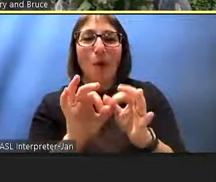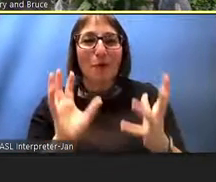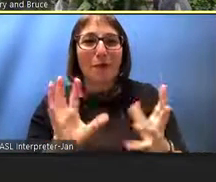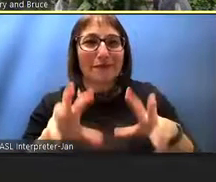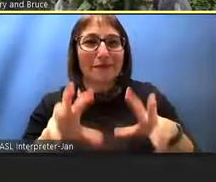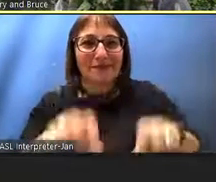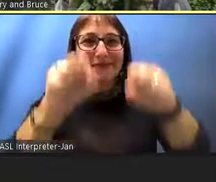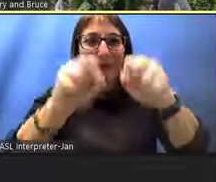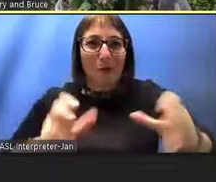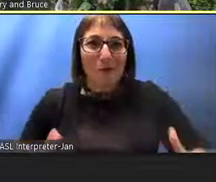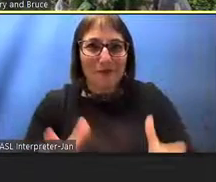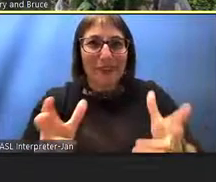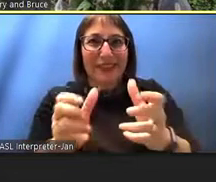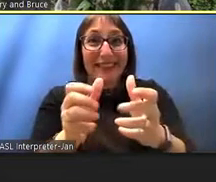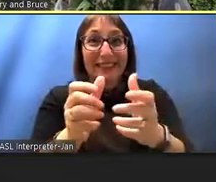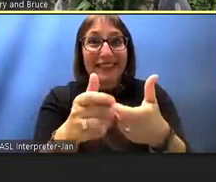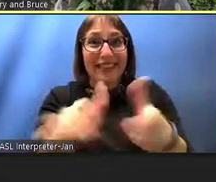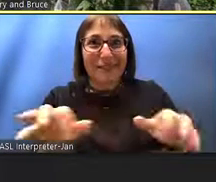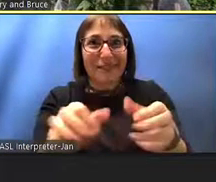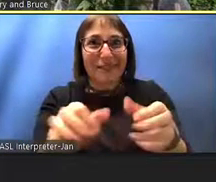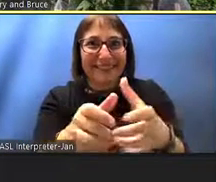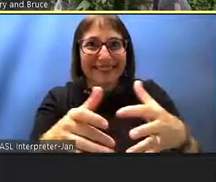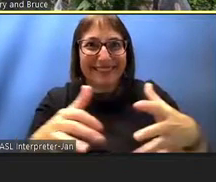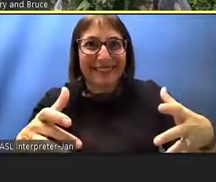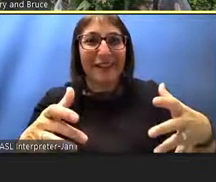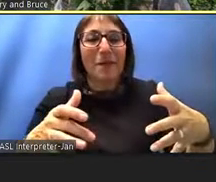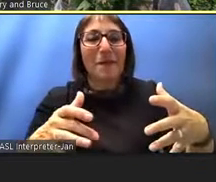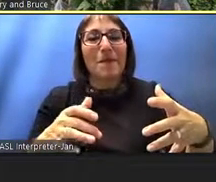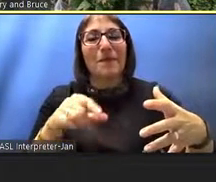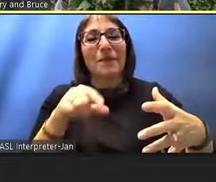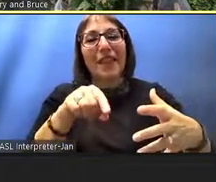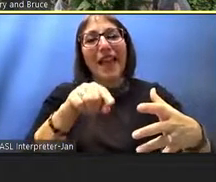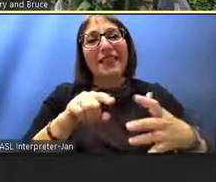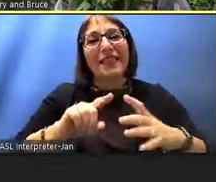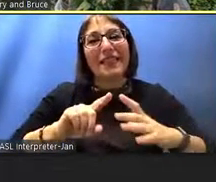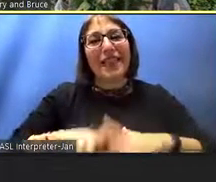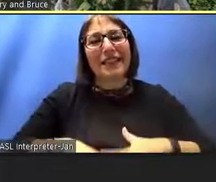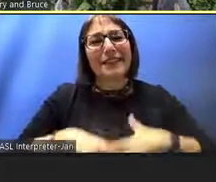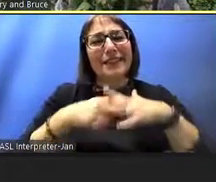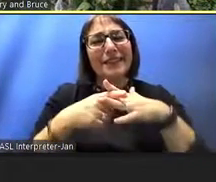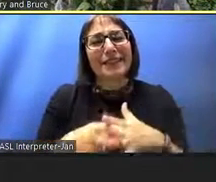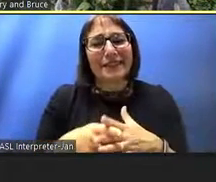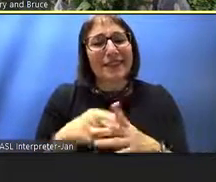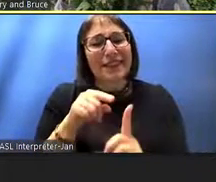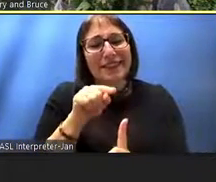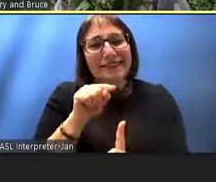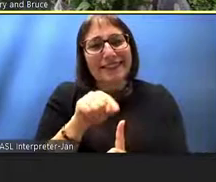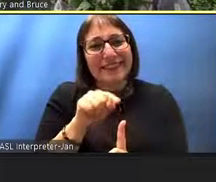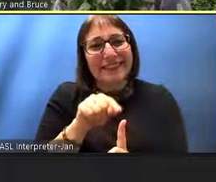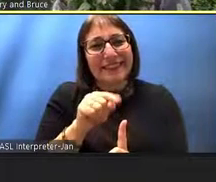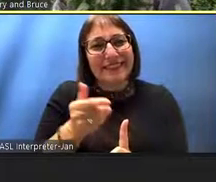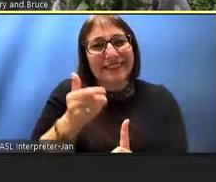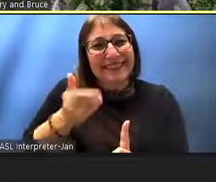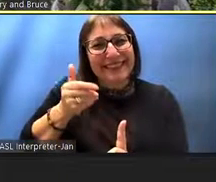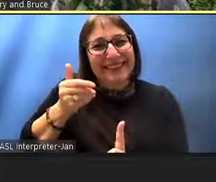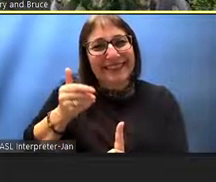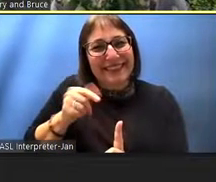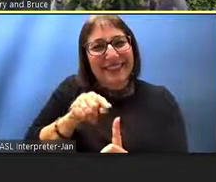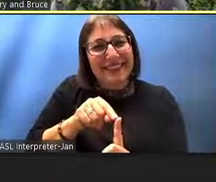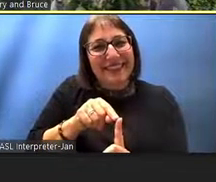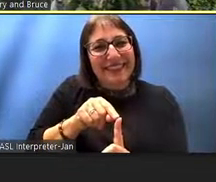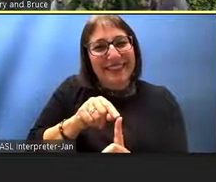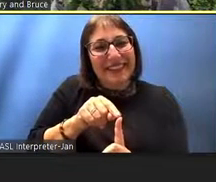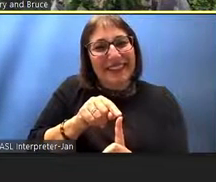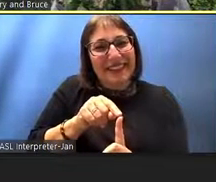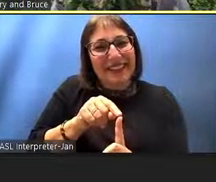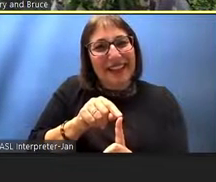that the start uh has a and there may be all kinds